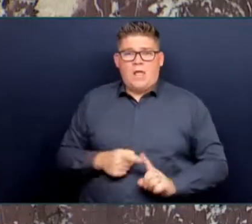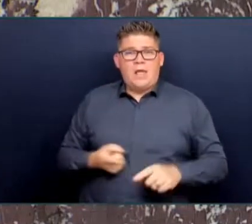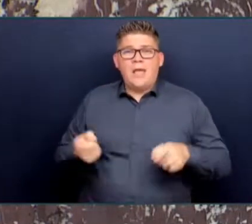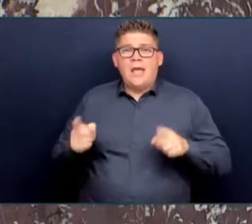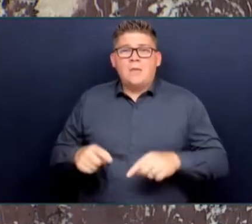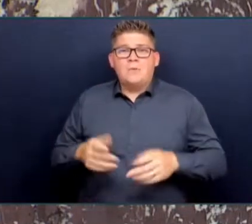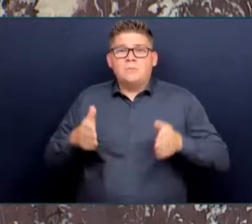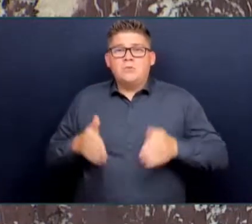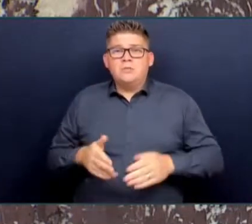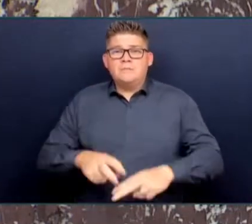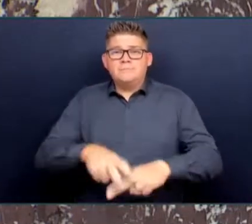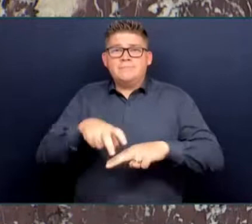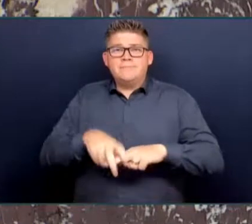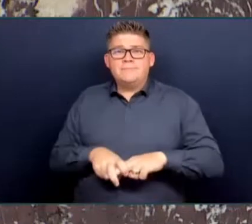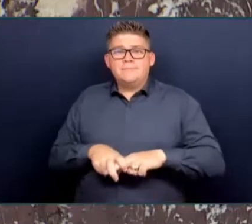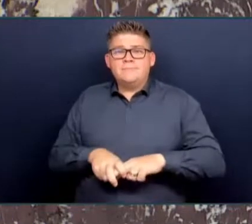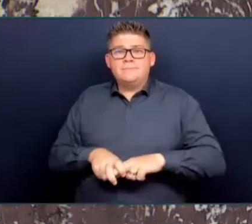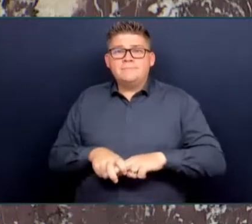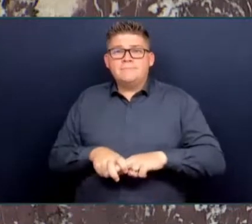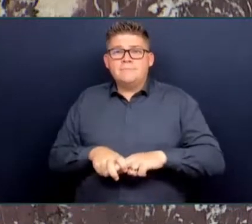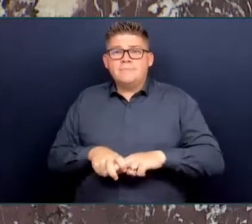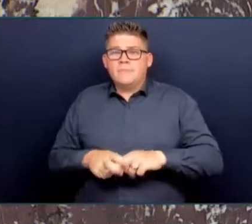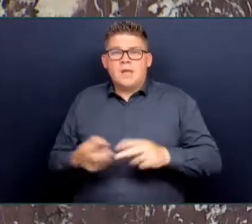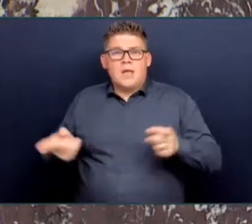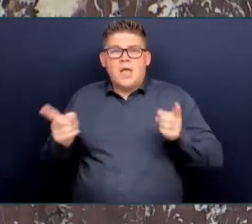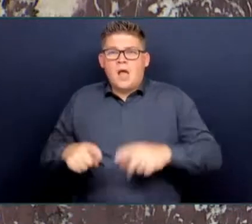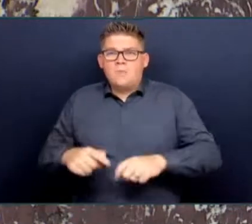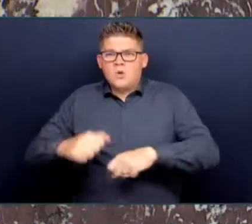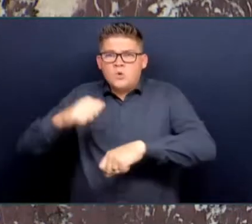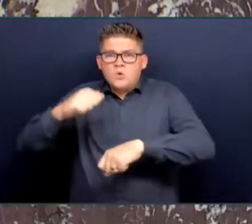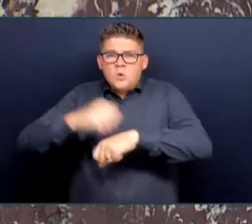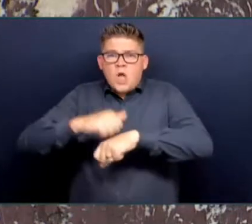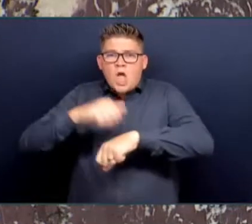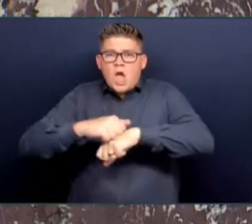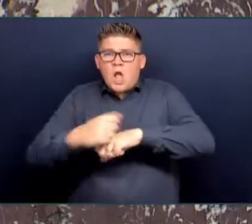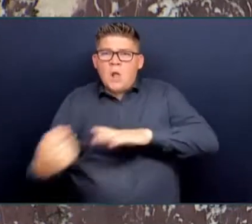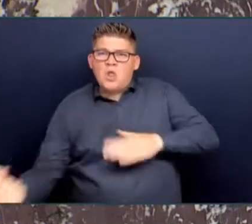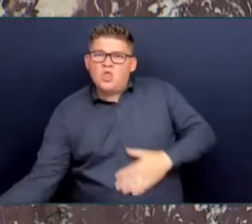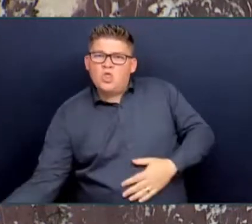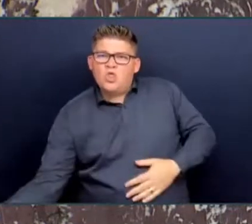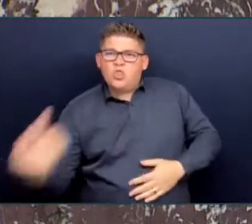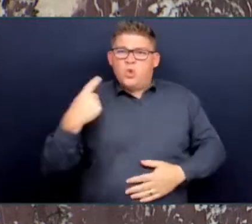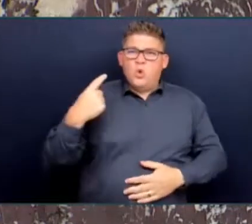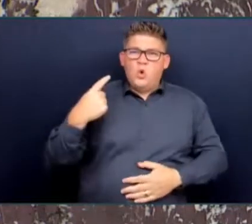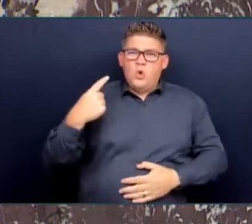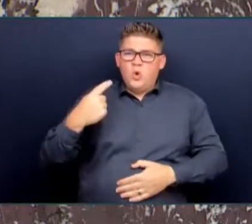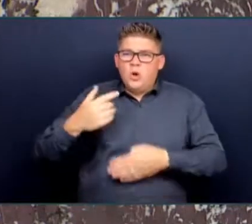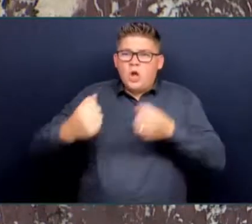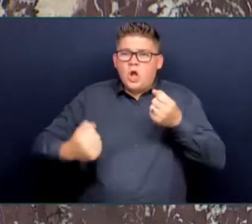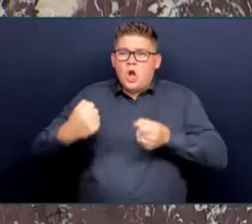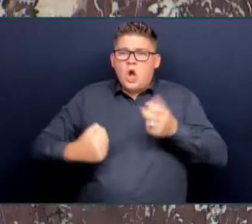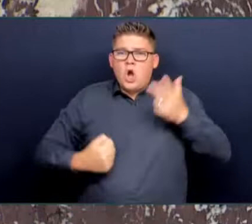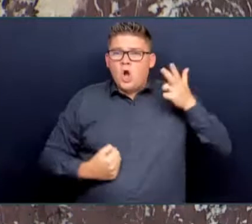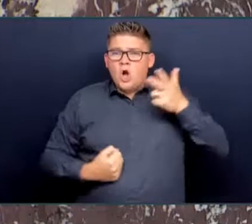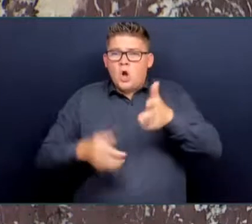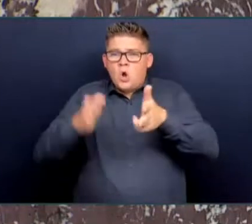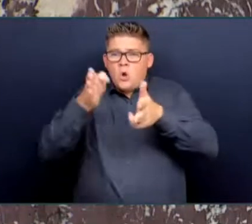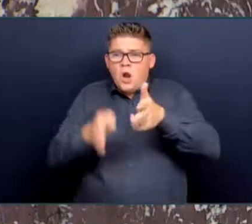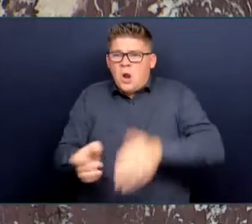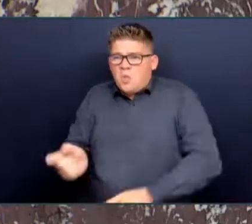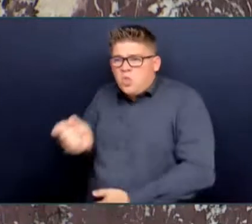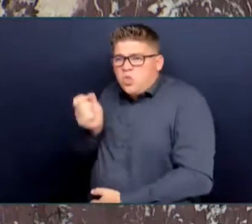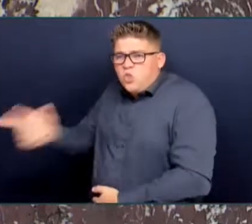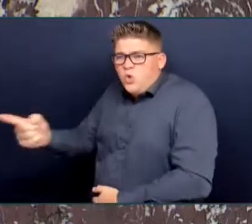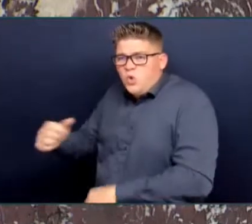And on the weekend in Vancouver, five people were stabbed in less than an hour, a man was slashed in the face, and another victim in